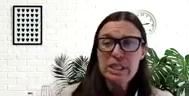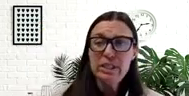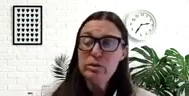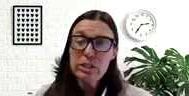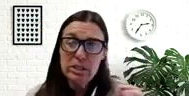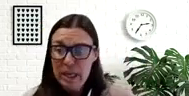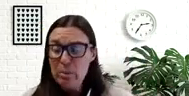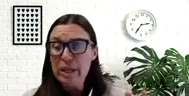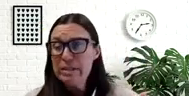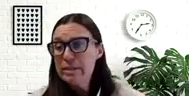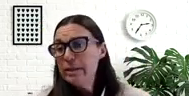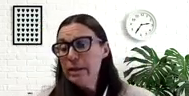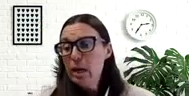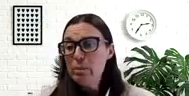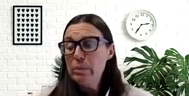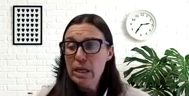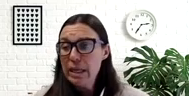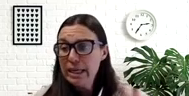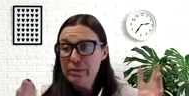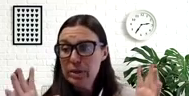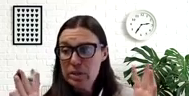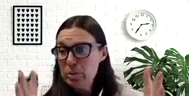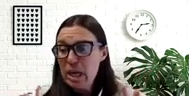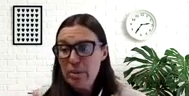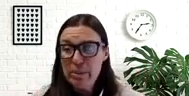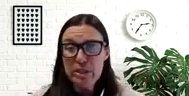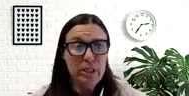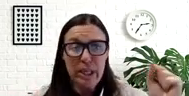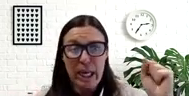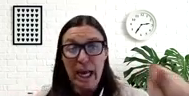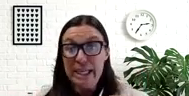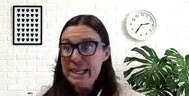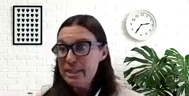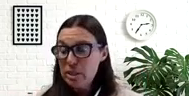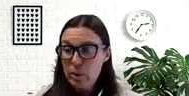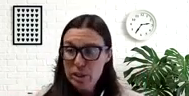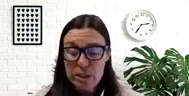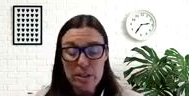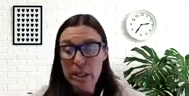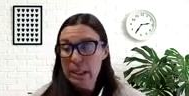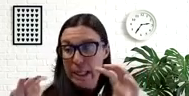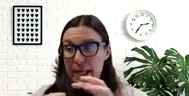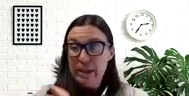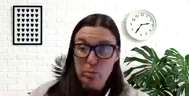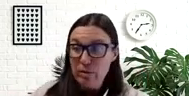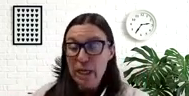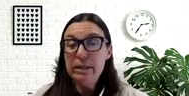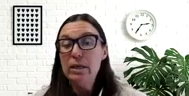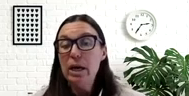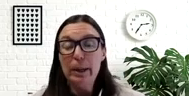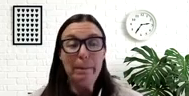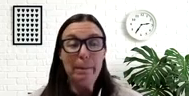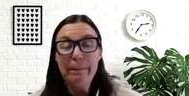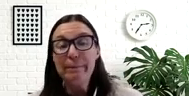suggest that you just hit them once. Like if you're a super type A person and you're like, I need to answer these questions and then move